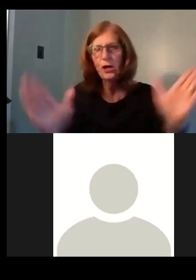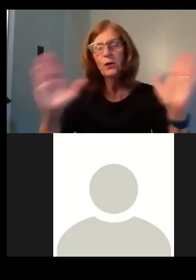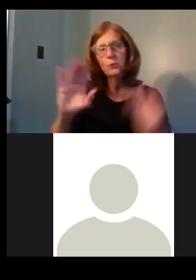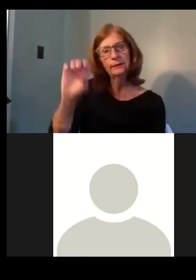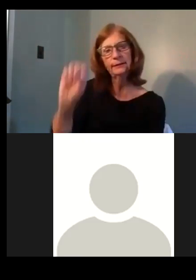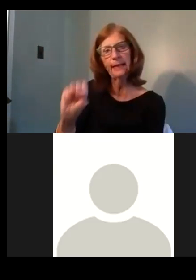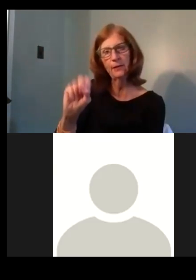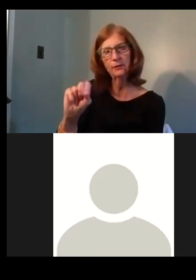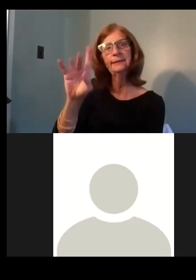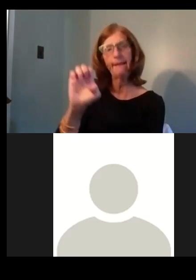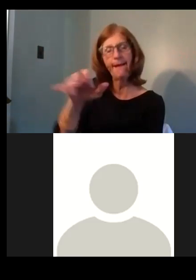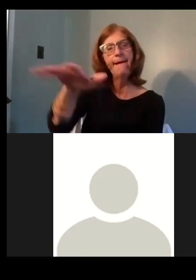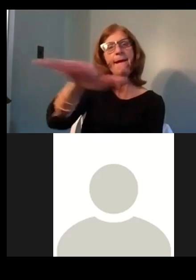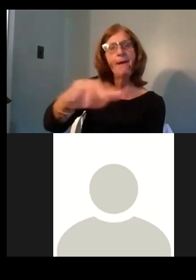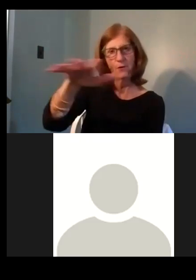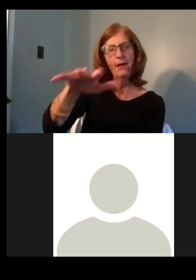community in general.